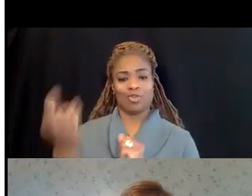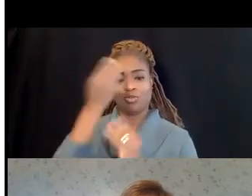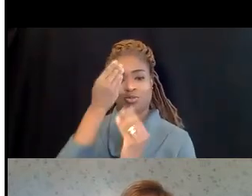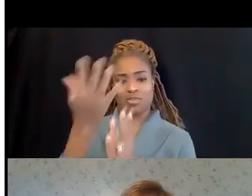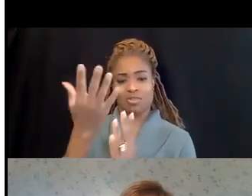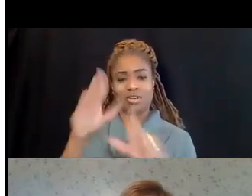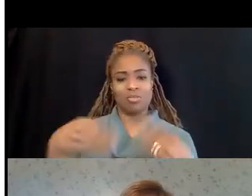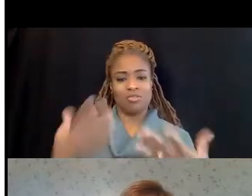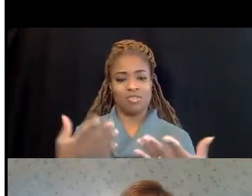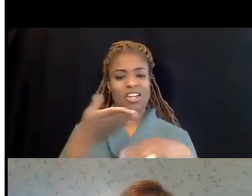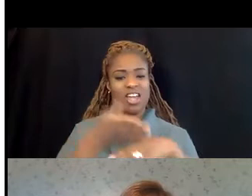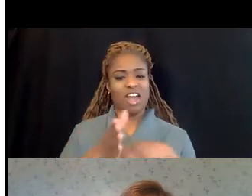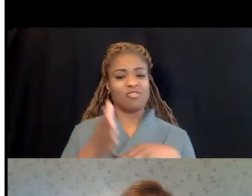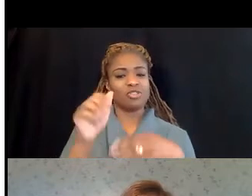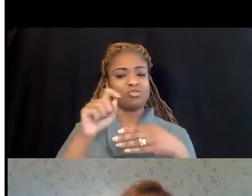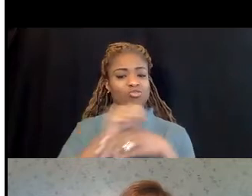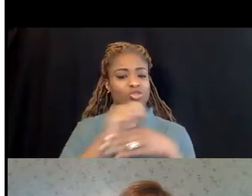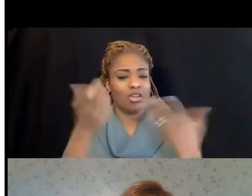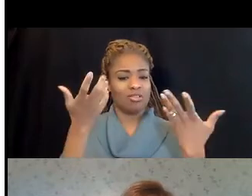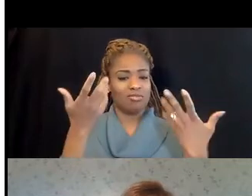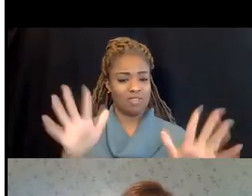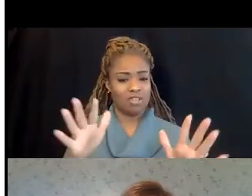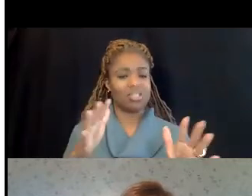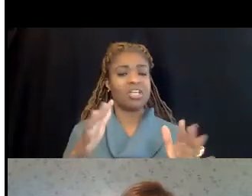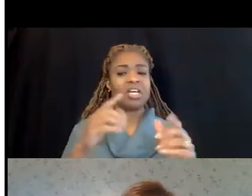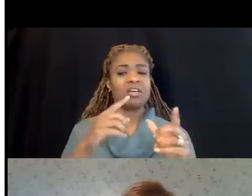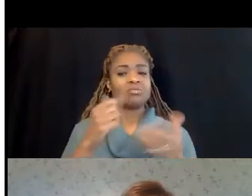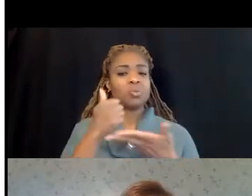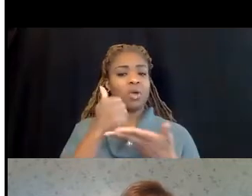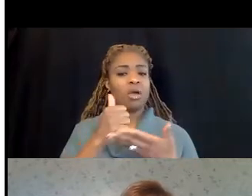provided following the training to address your question.